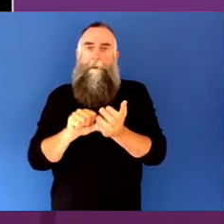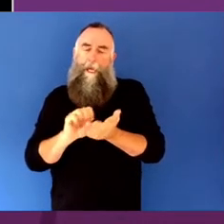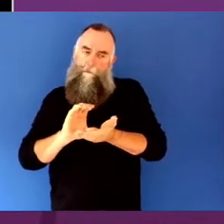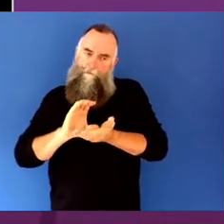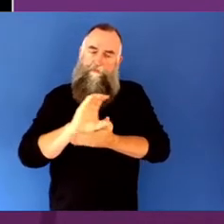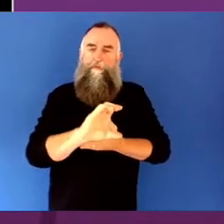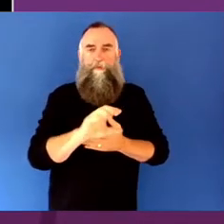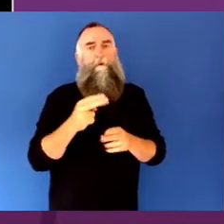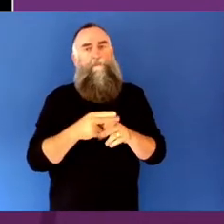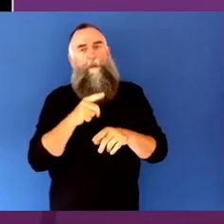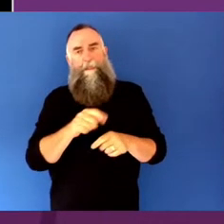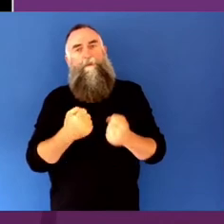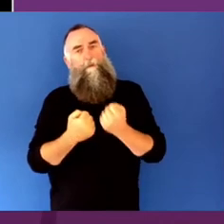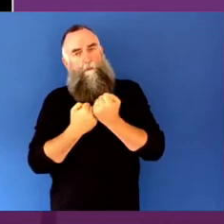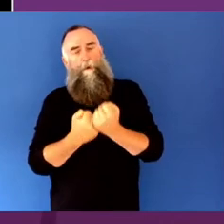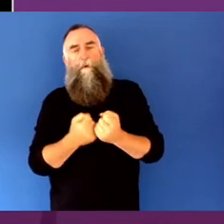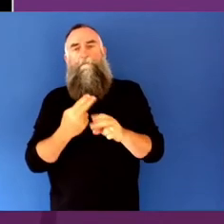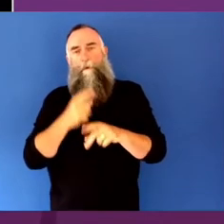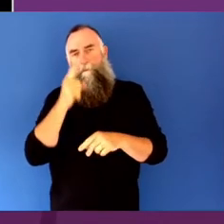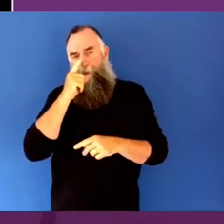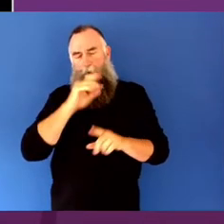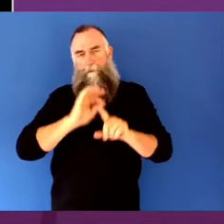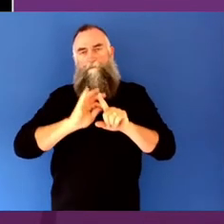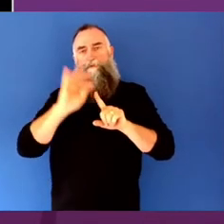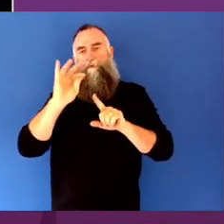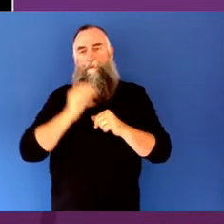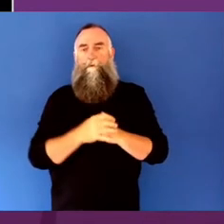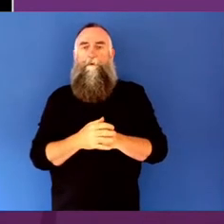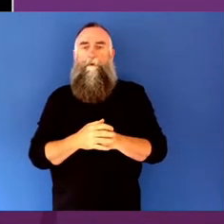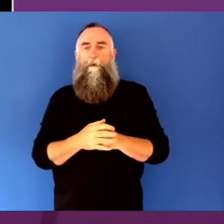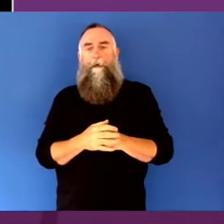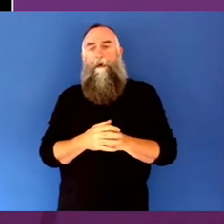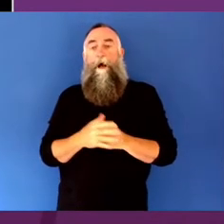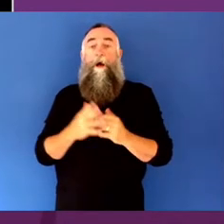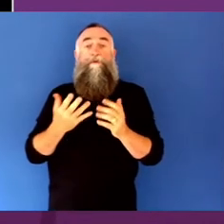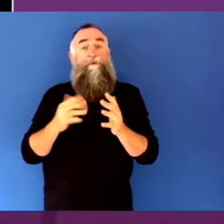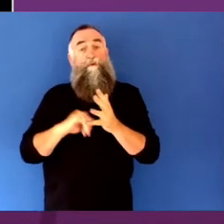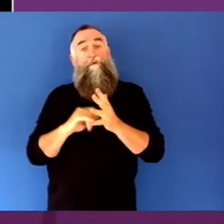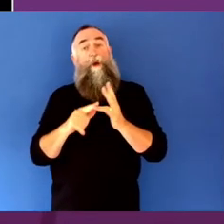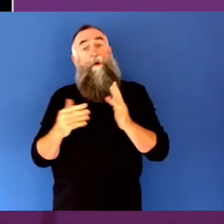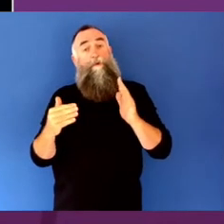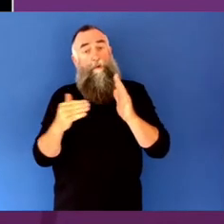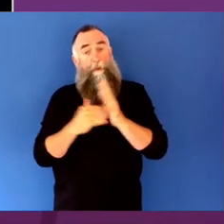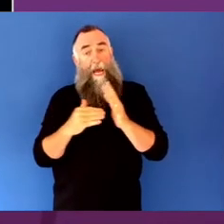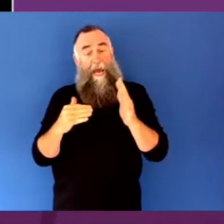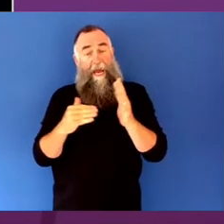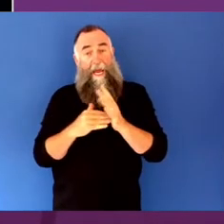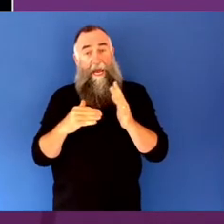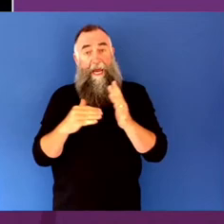subjects that you're engaging with today are really important.